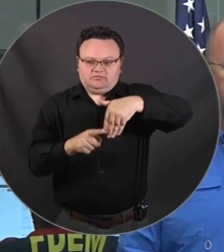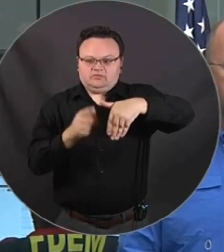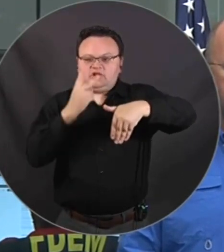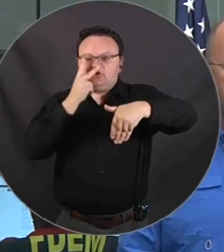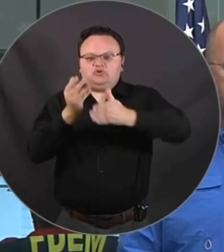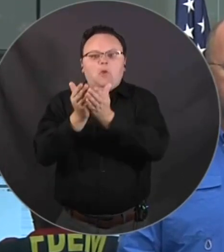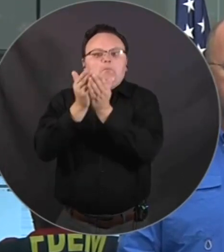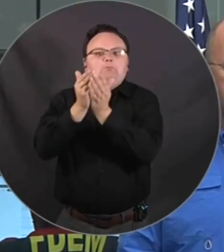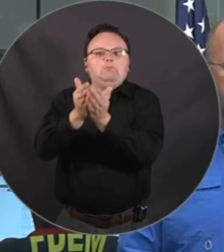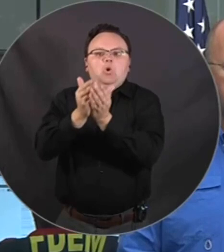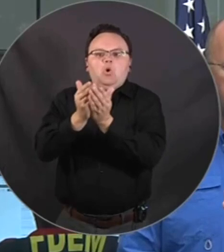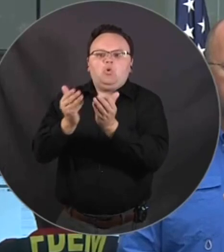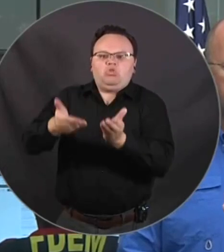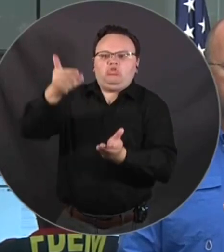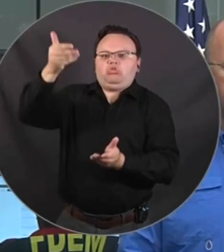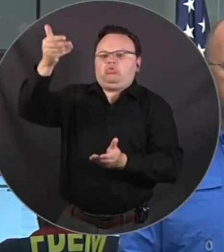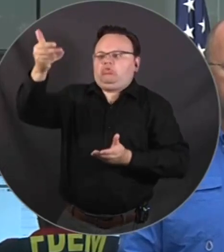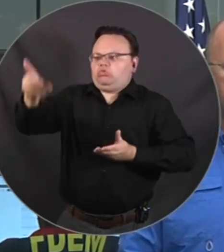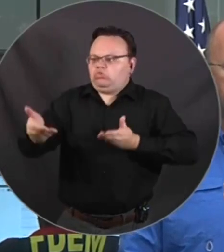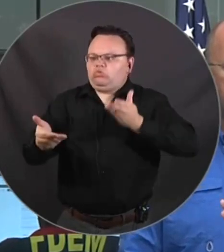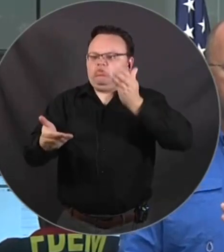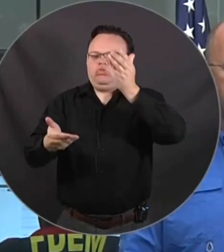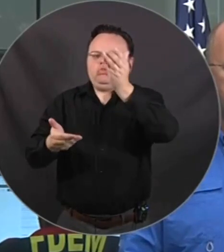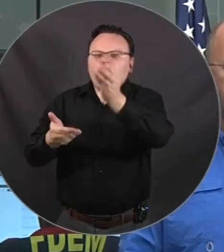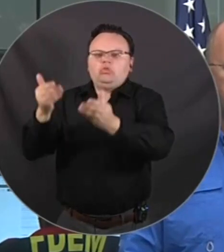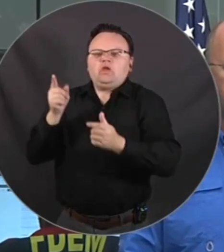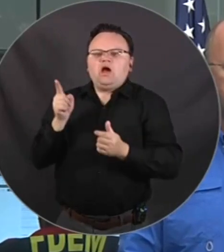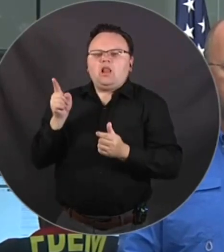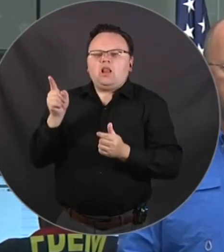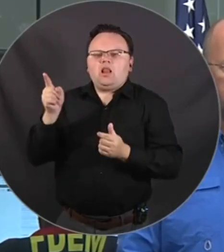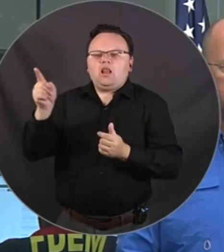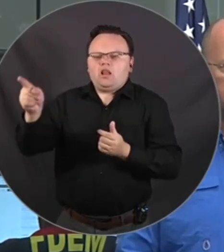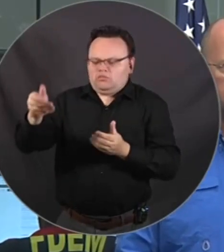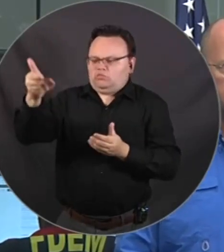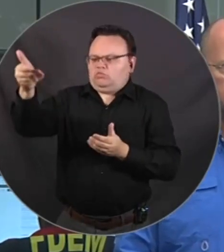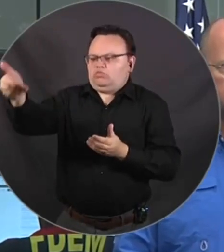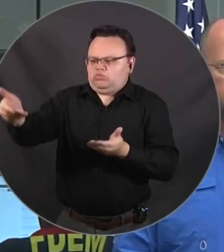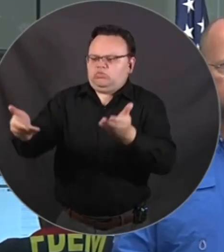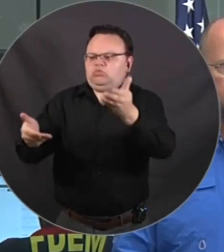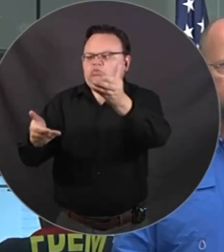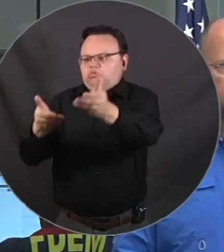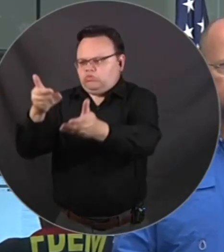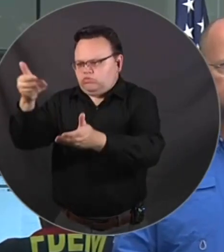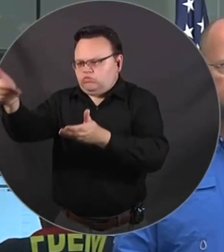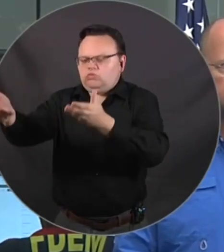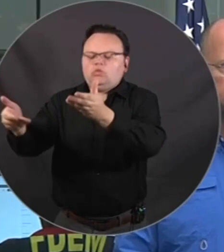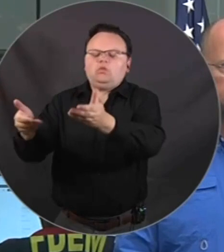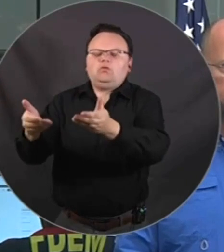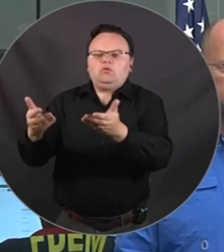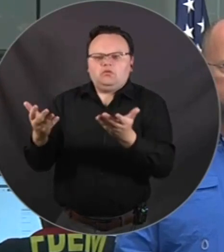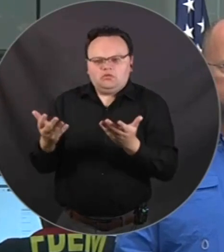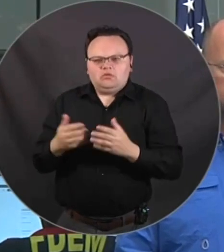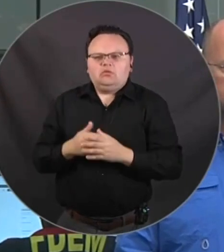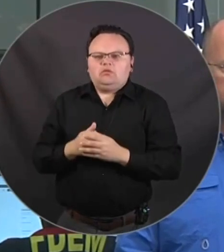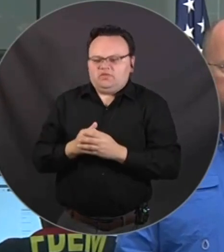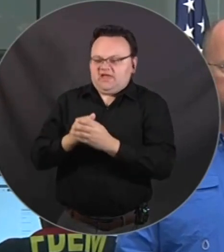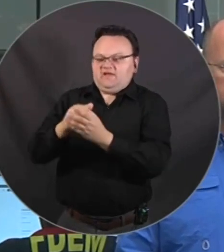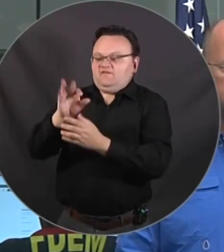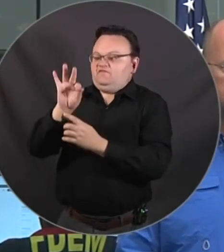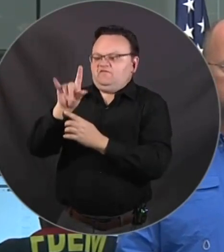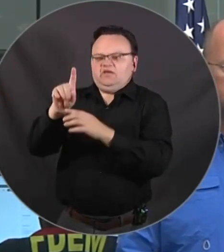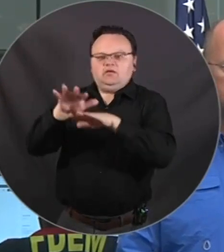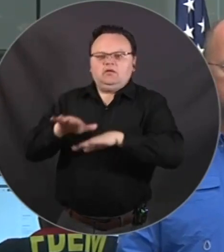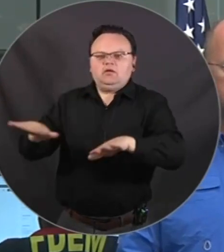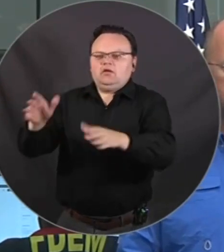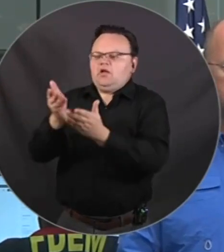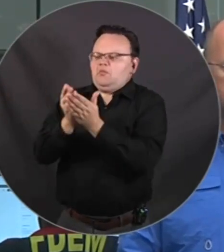I mean it would take boats and move the boats you know hundreds of yards uh uh even thousands of yards and they'd just be in the middle of a field somewhere and